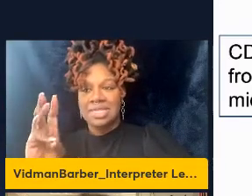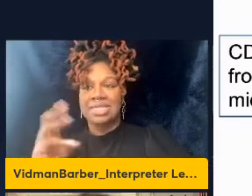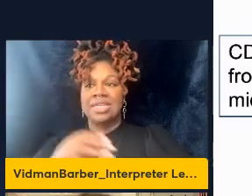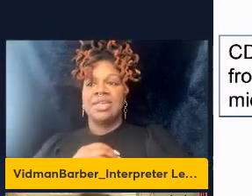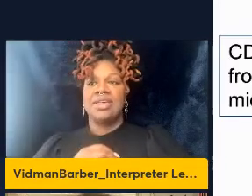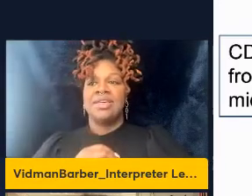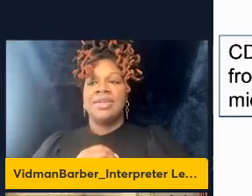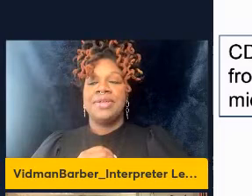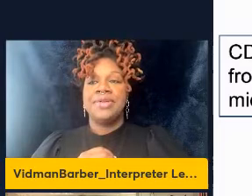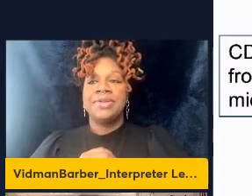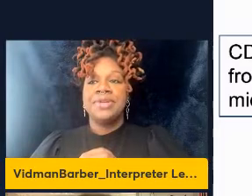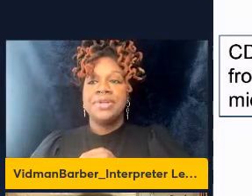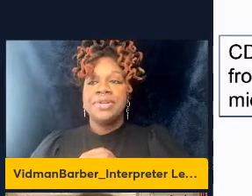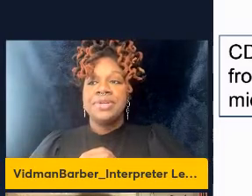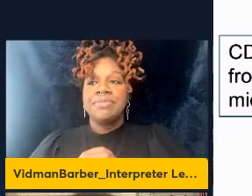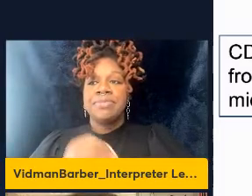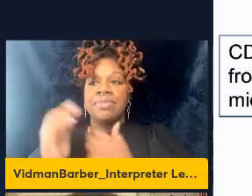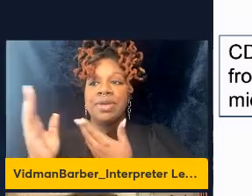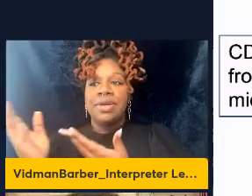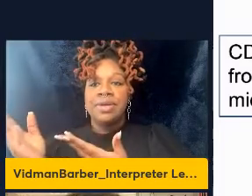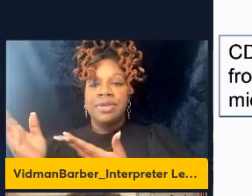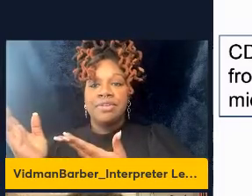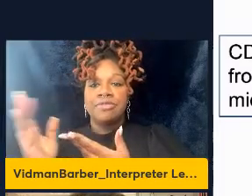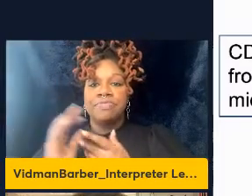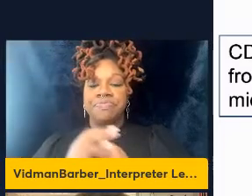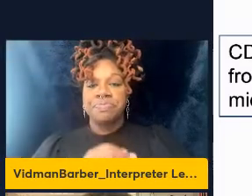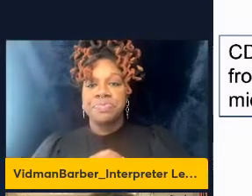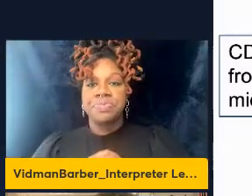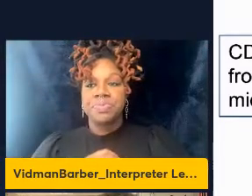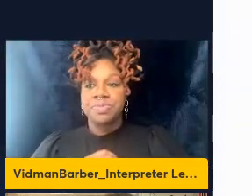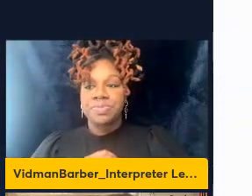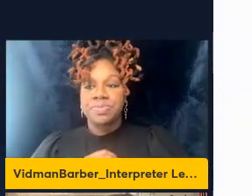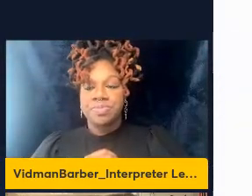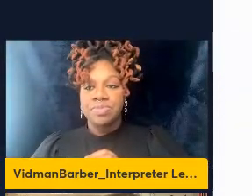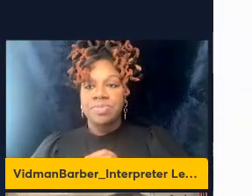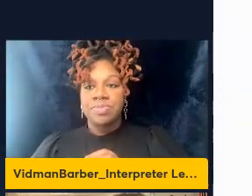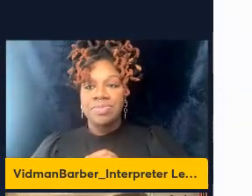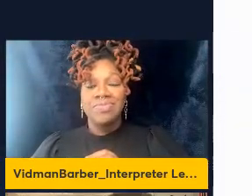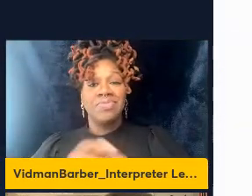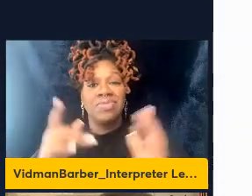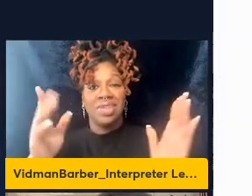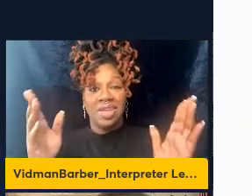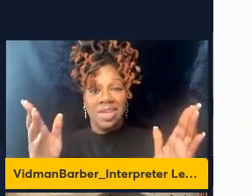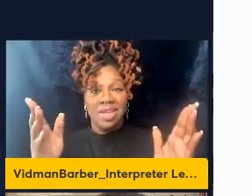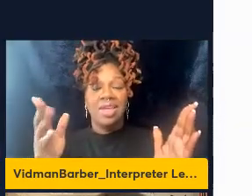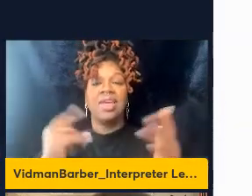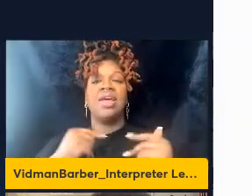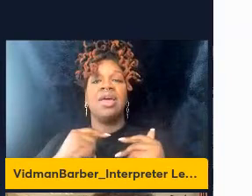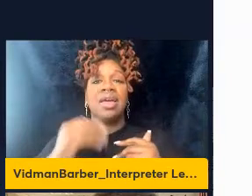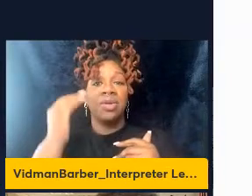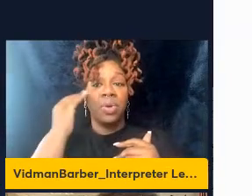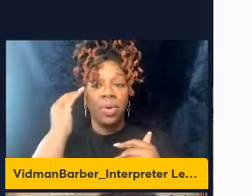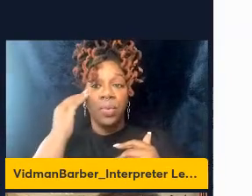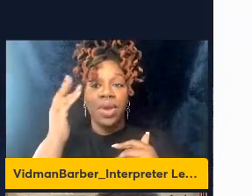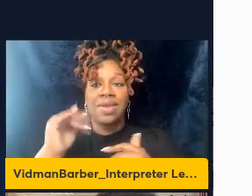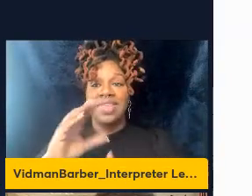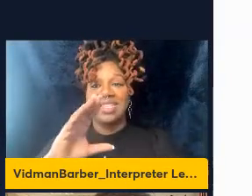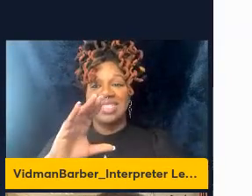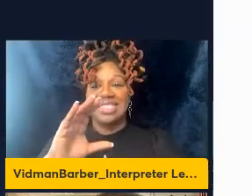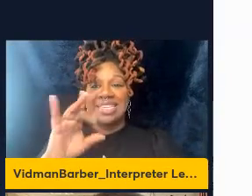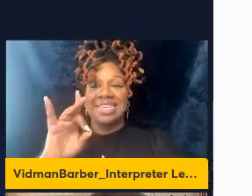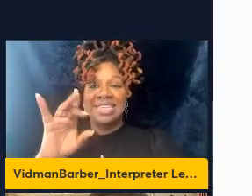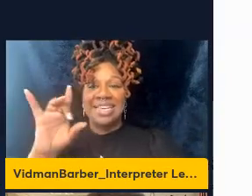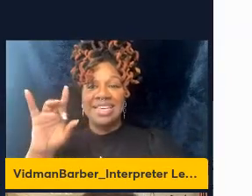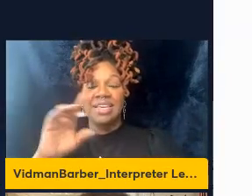CD49A and the CXCR6. Now it's common knowledge that CD8 T-REM